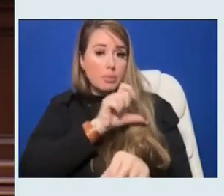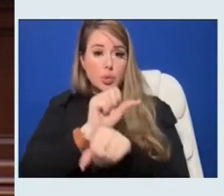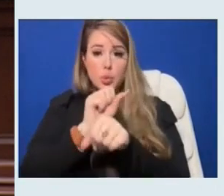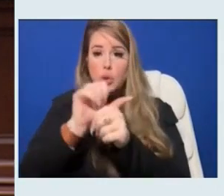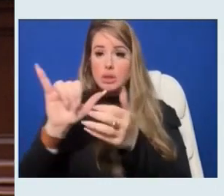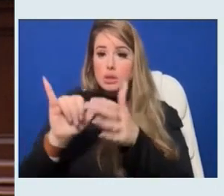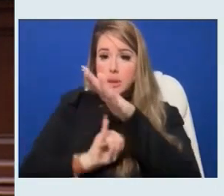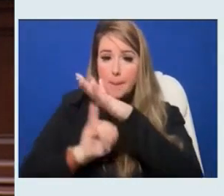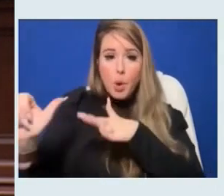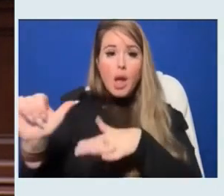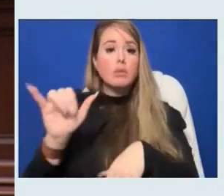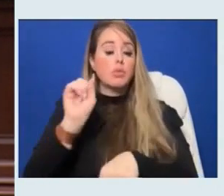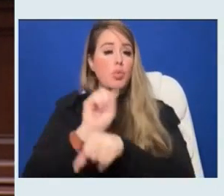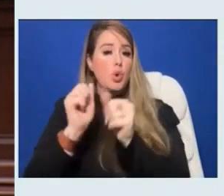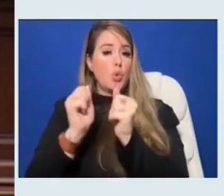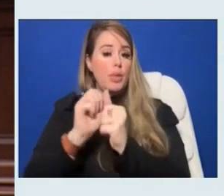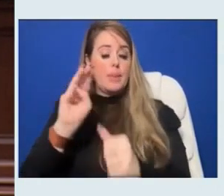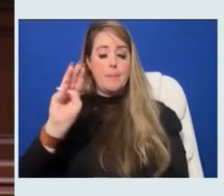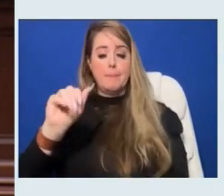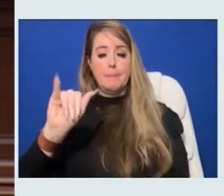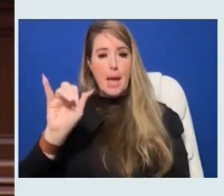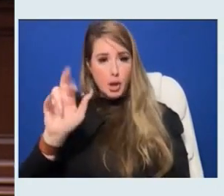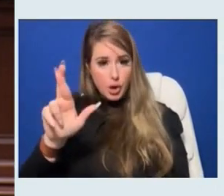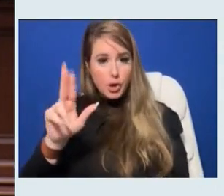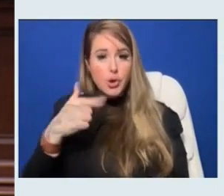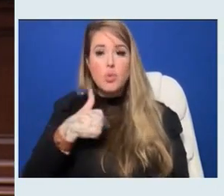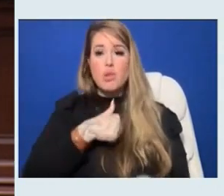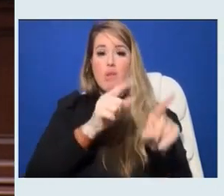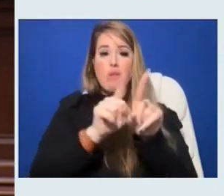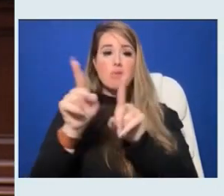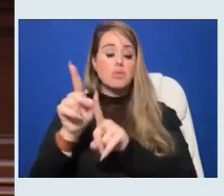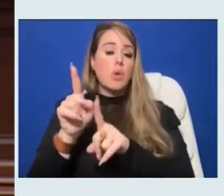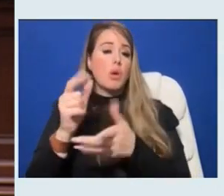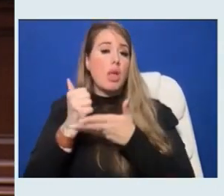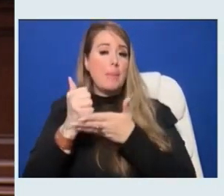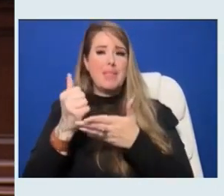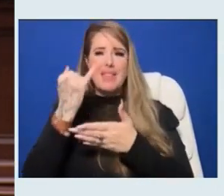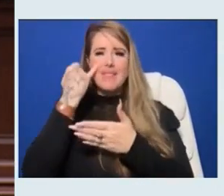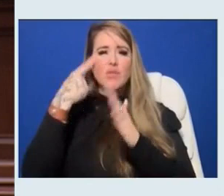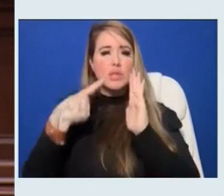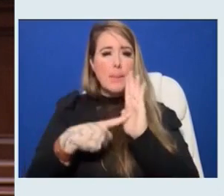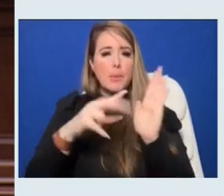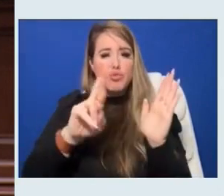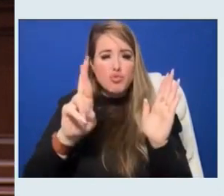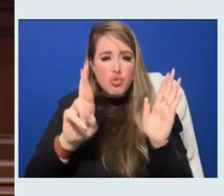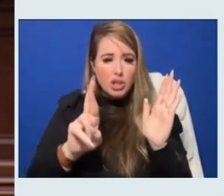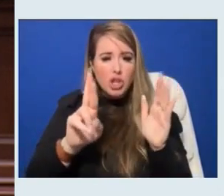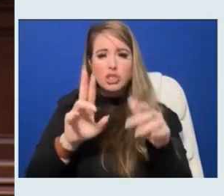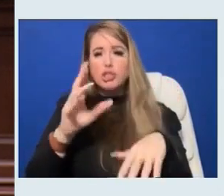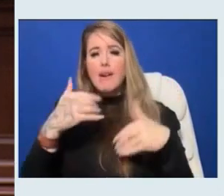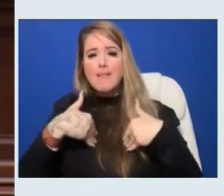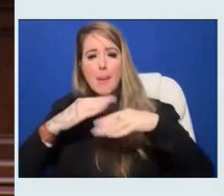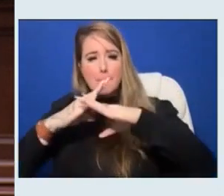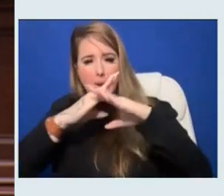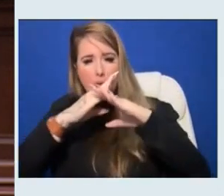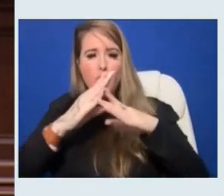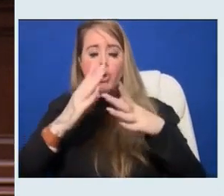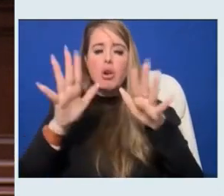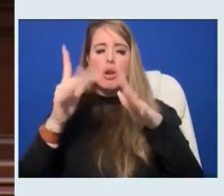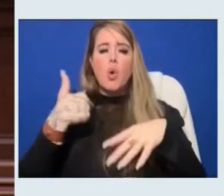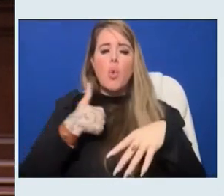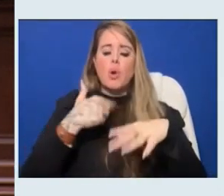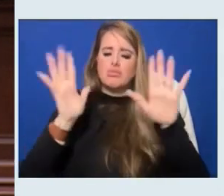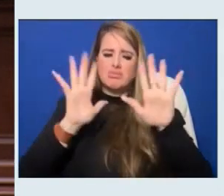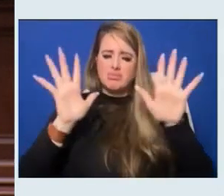to working to bring down barriers in places like Rochester and Syracuse. So stakeholders are finally working together.